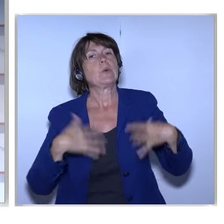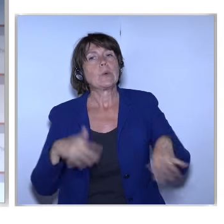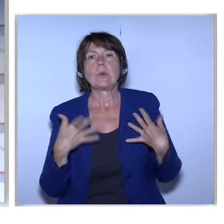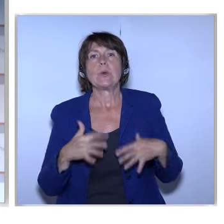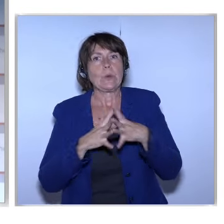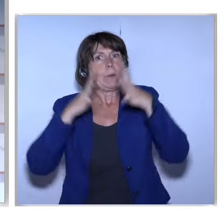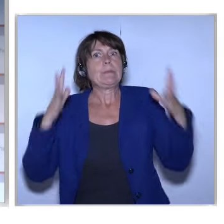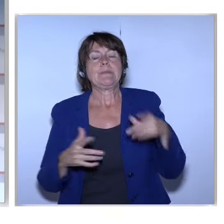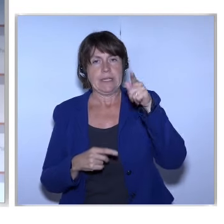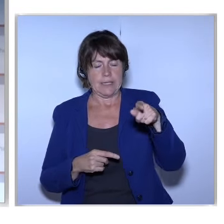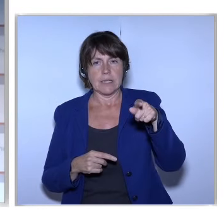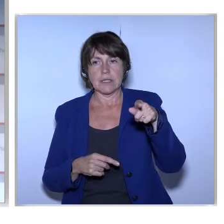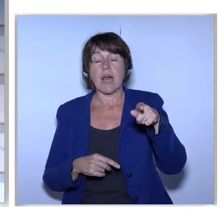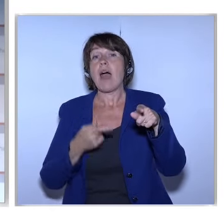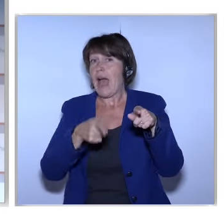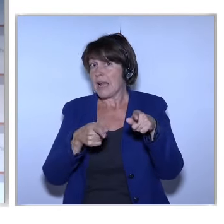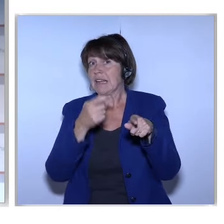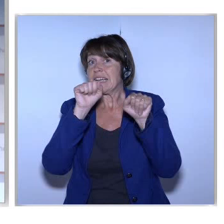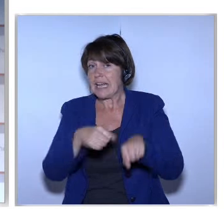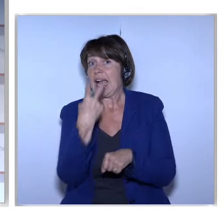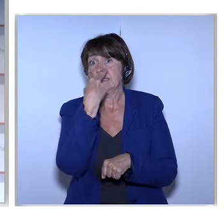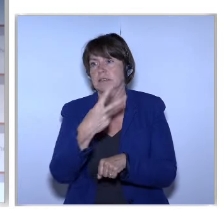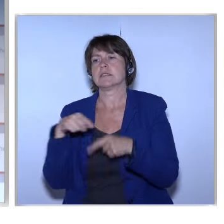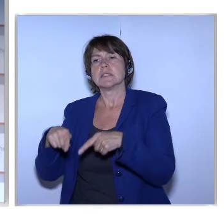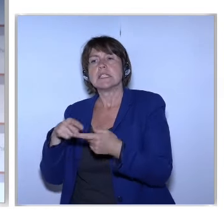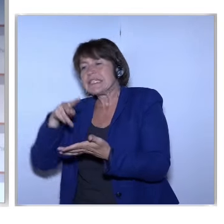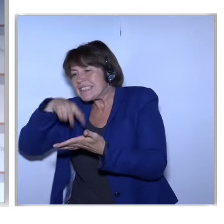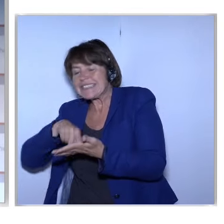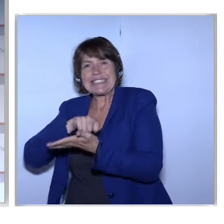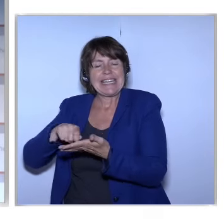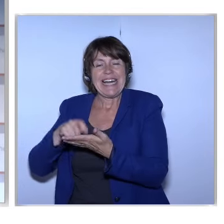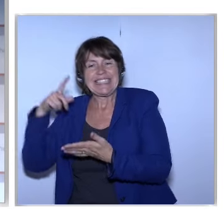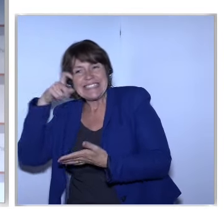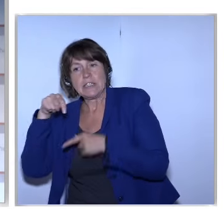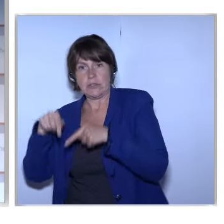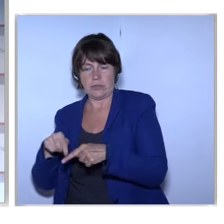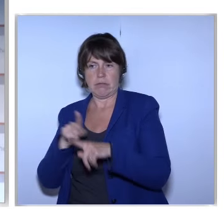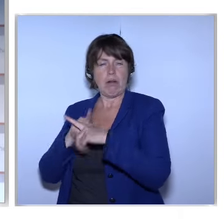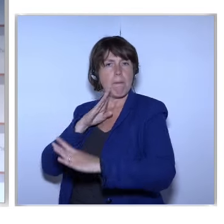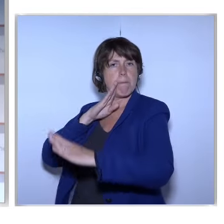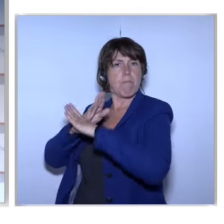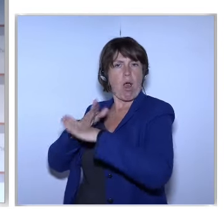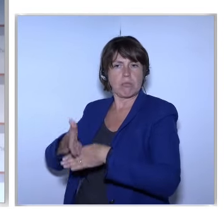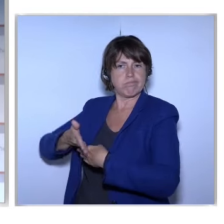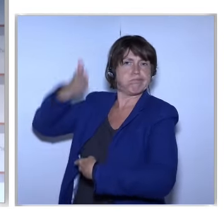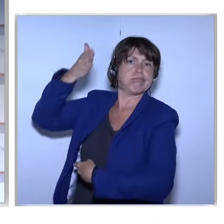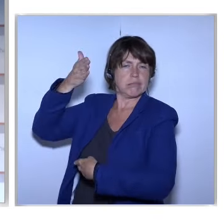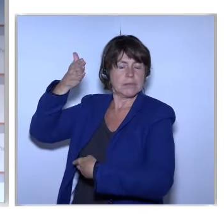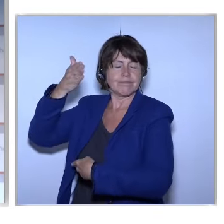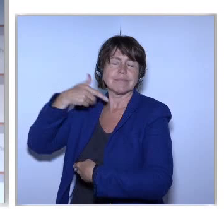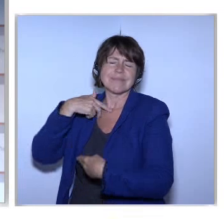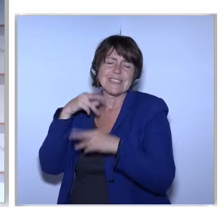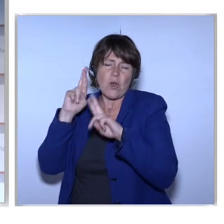Obstacles Blocking People From Accessing Those Opportunities I Hope That Through These